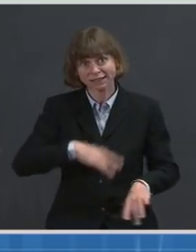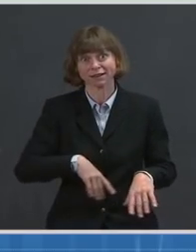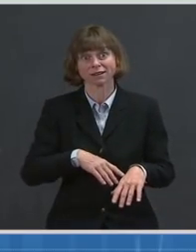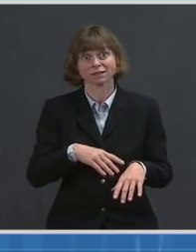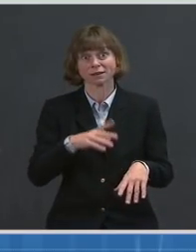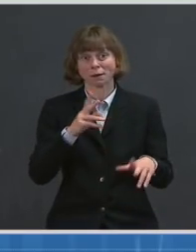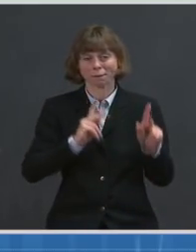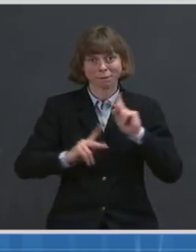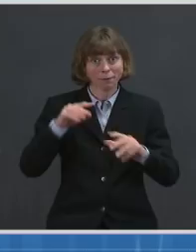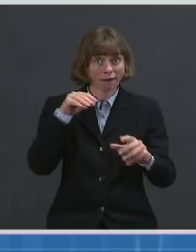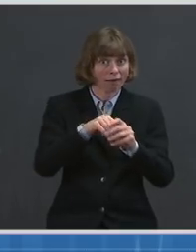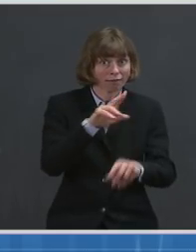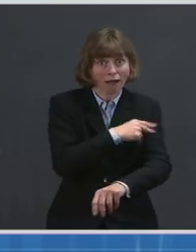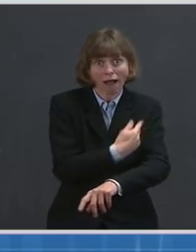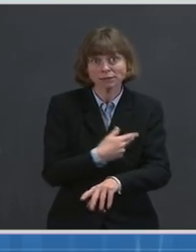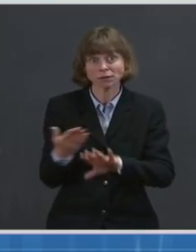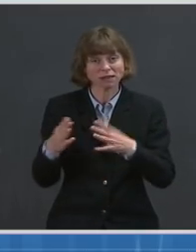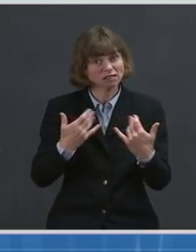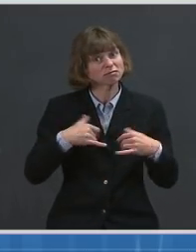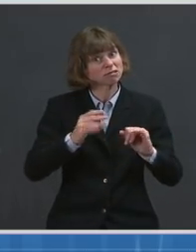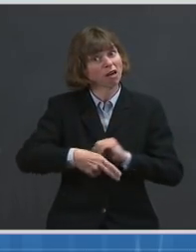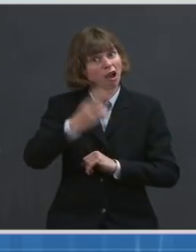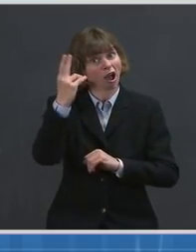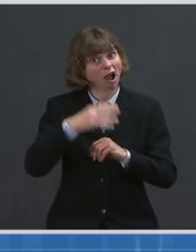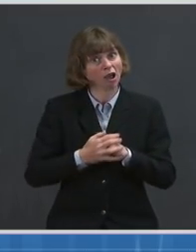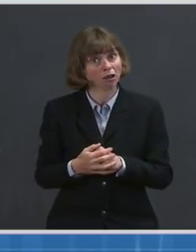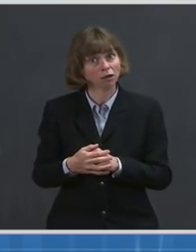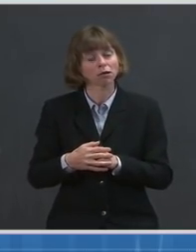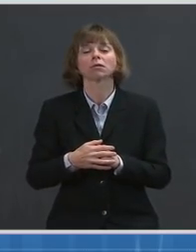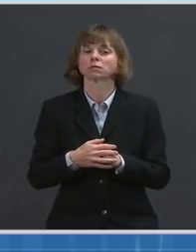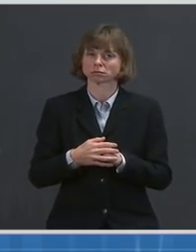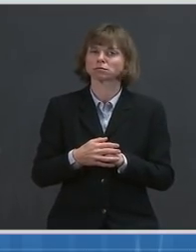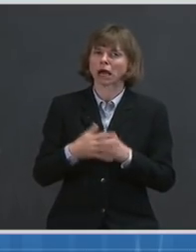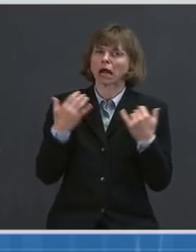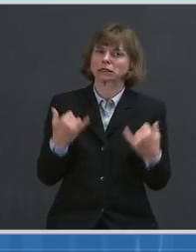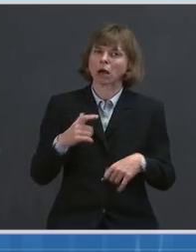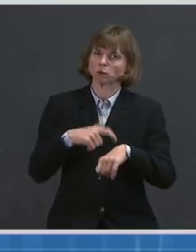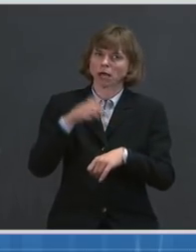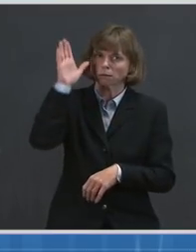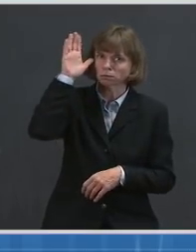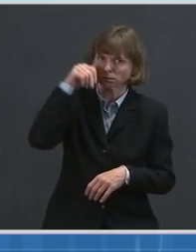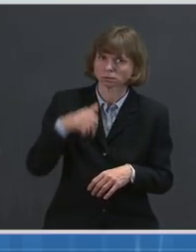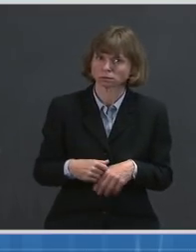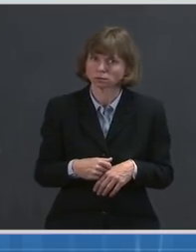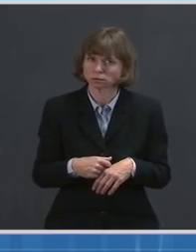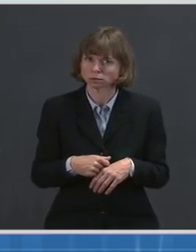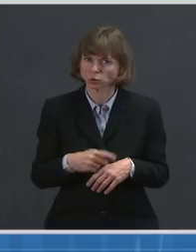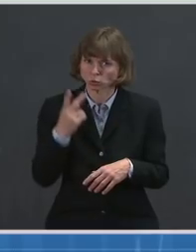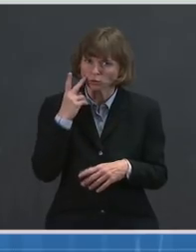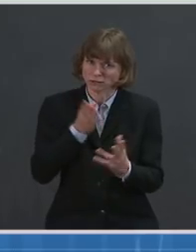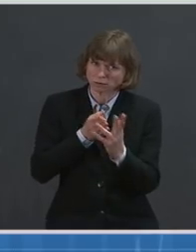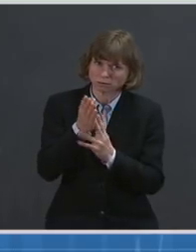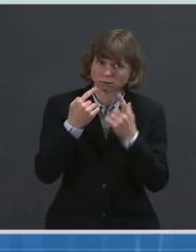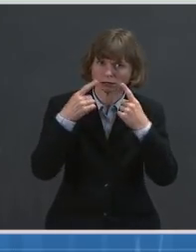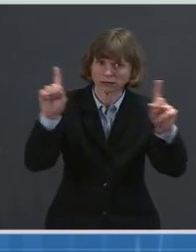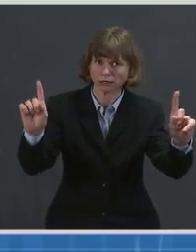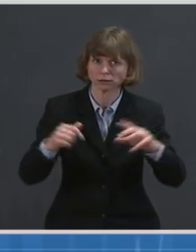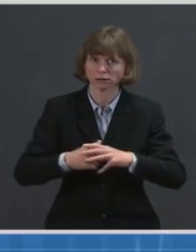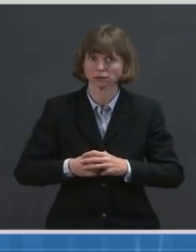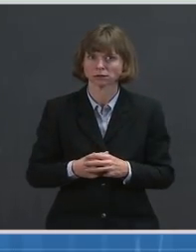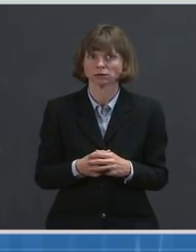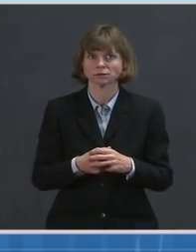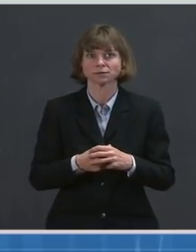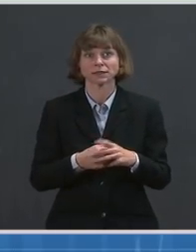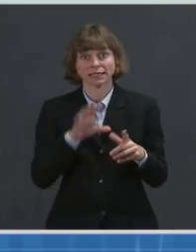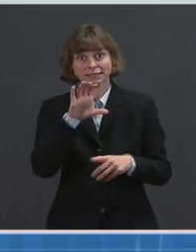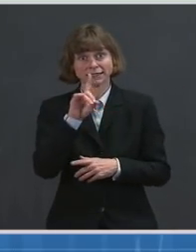been fooled before into being too lex. So now is the time to double down to see this through. CDC's most recent